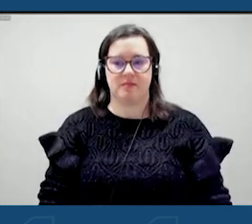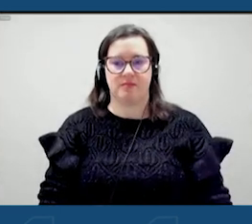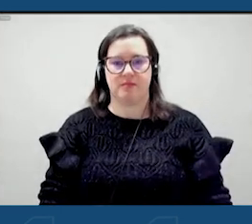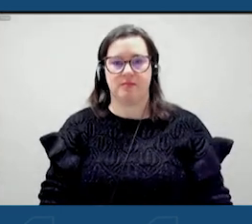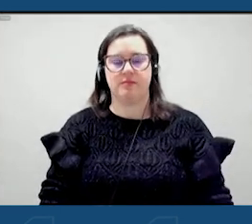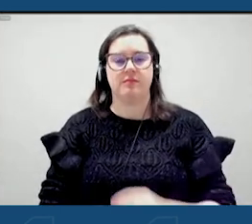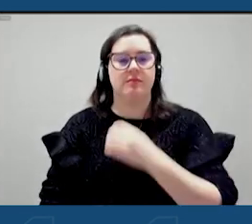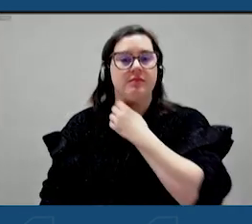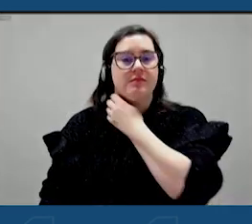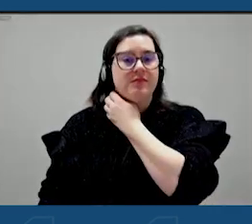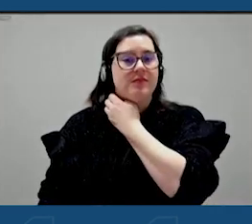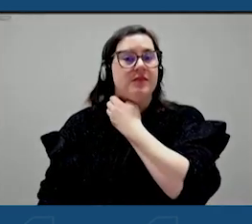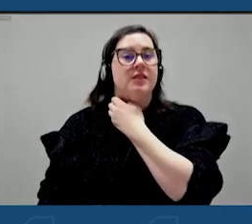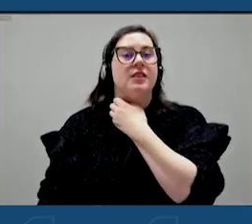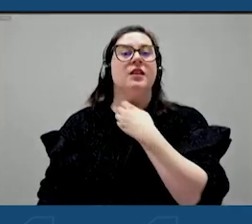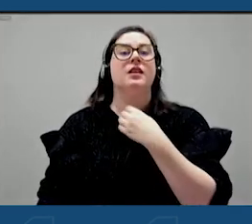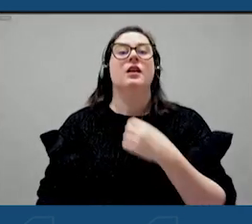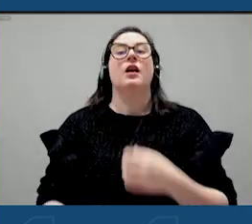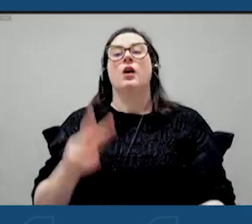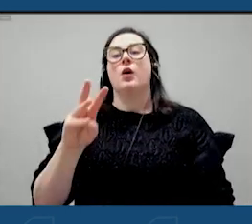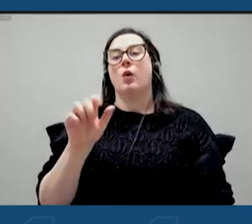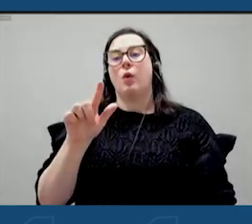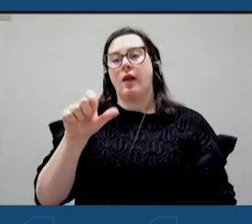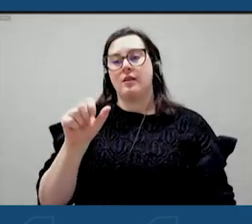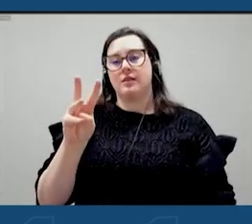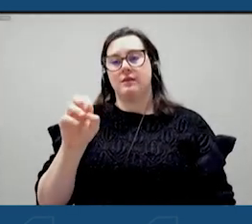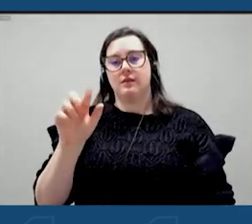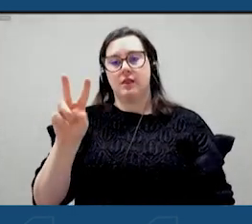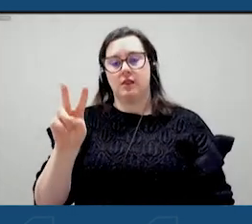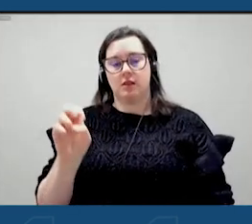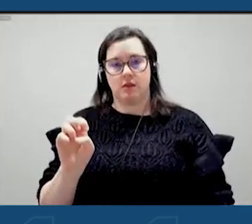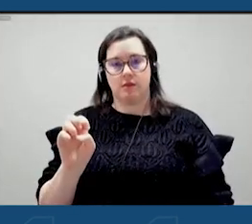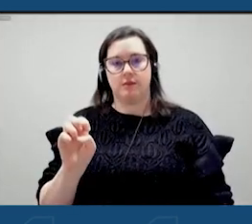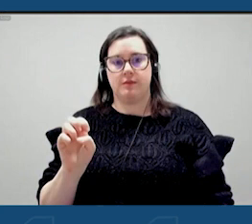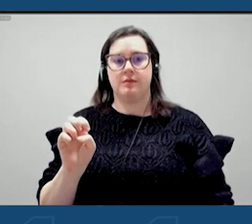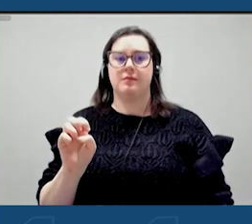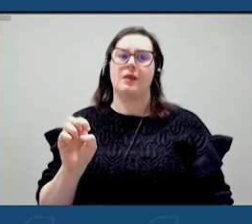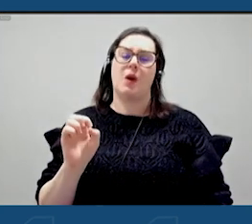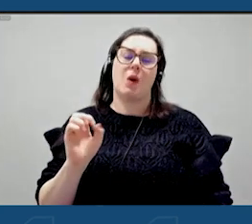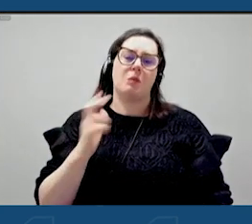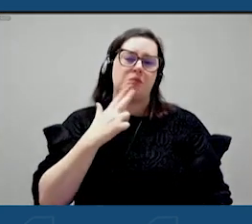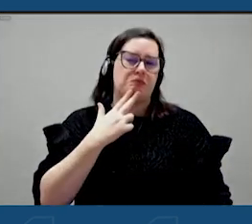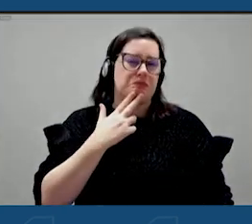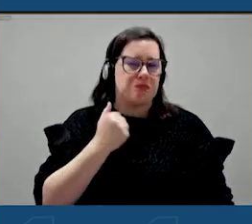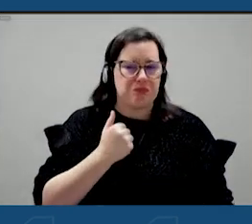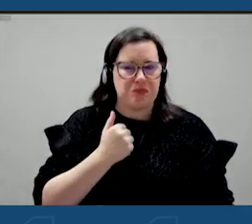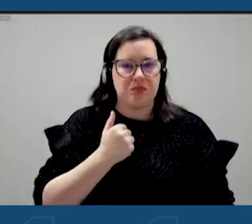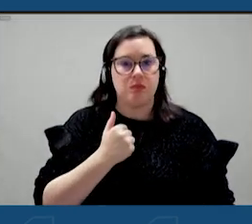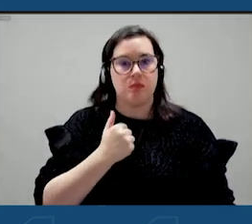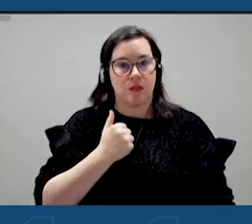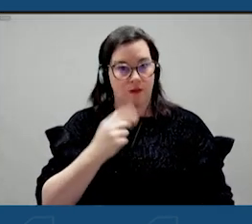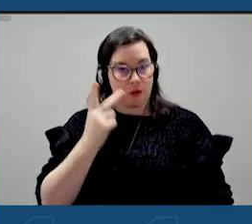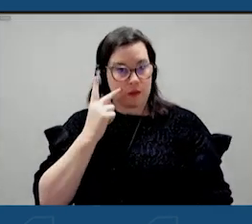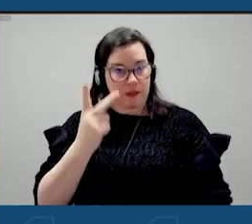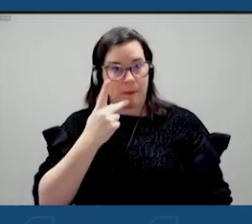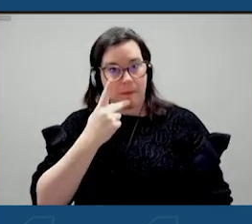A little further down in Wellsville. Wellsville is so charming. Have you ever seen the Pink House?